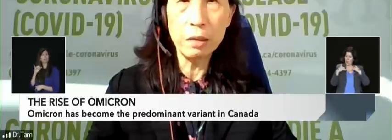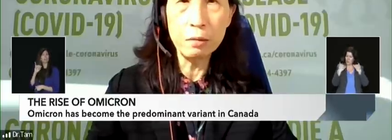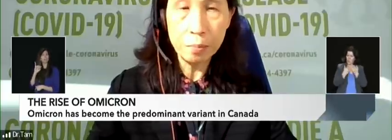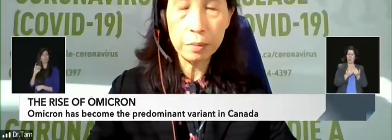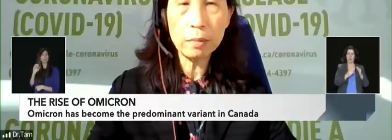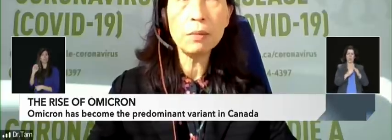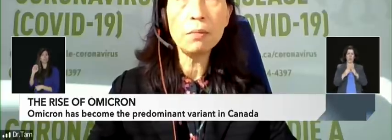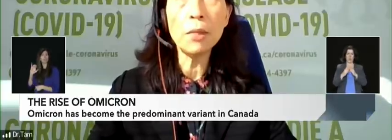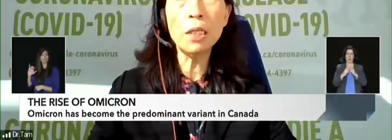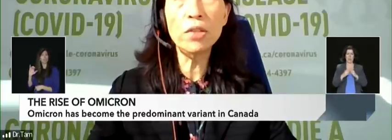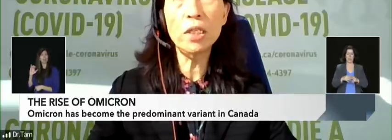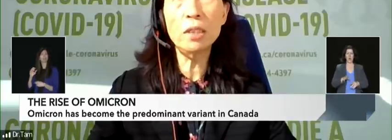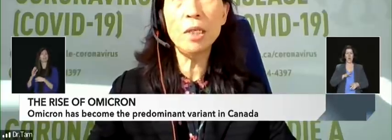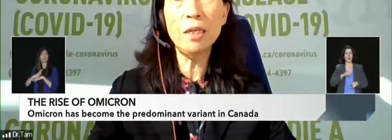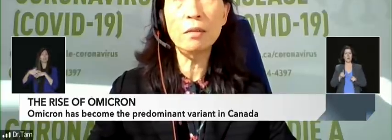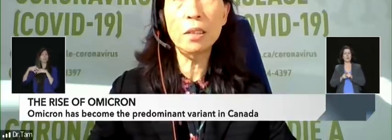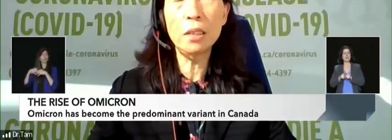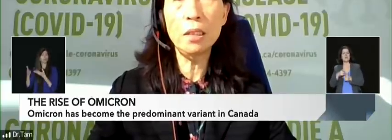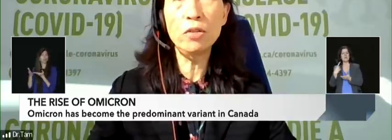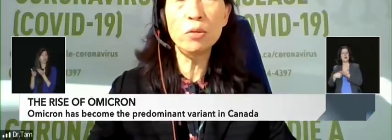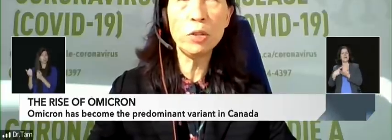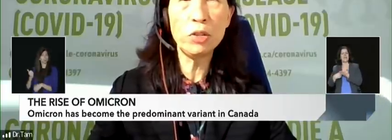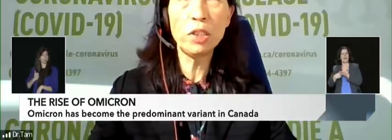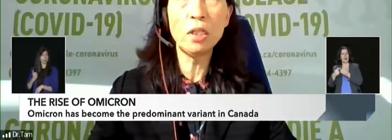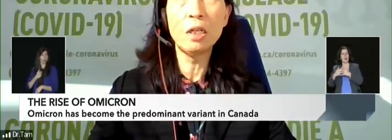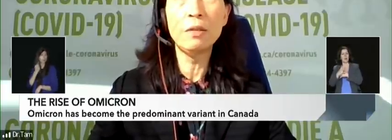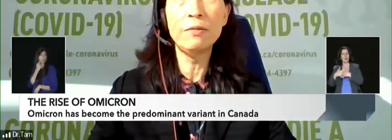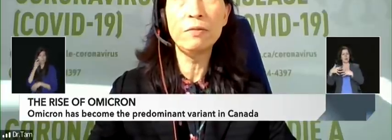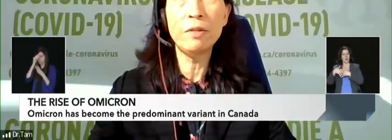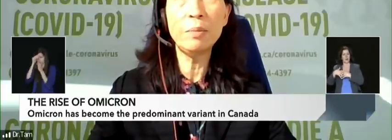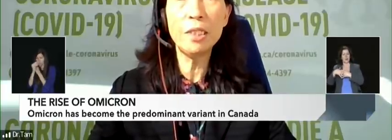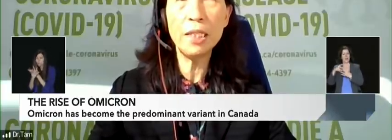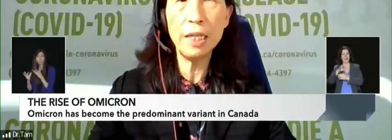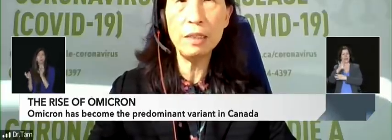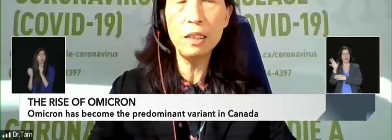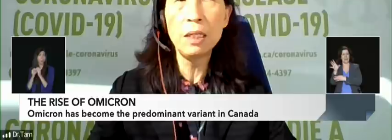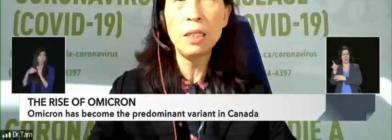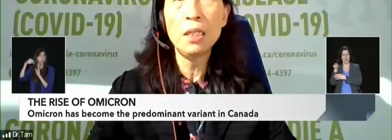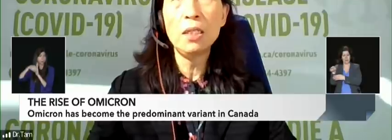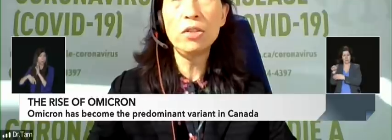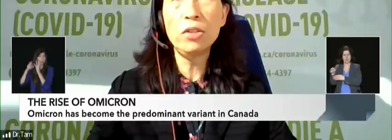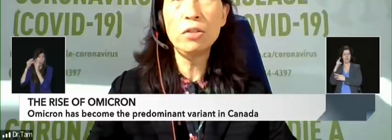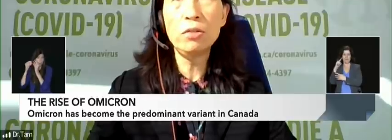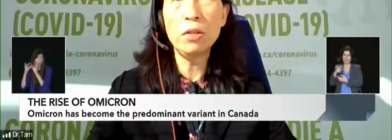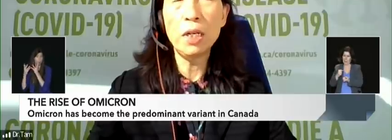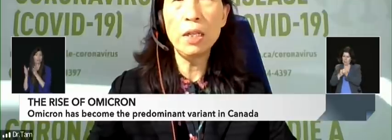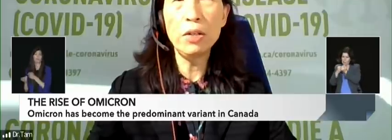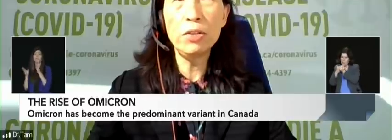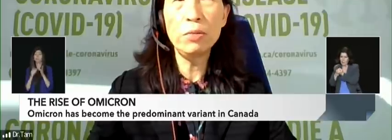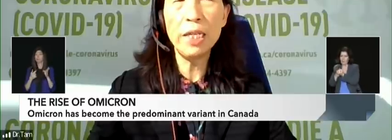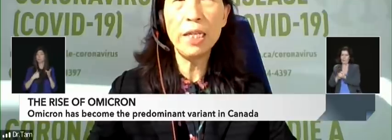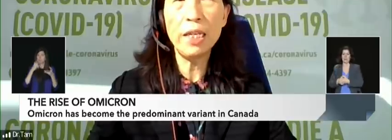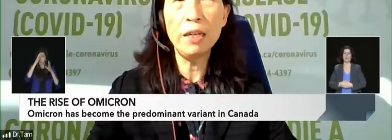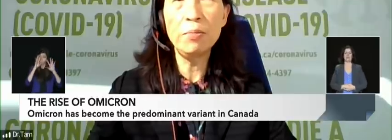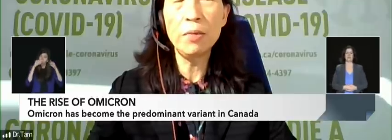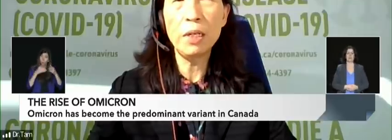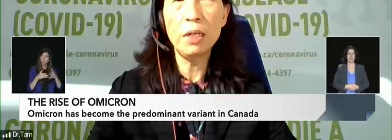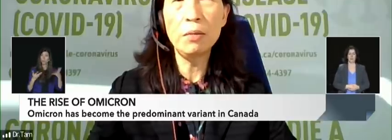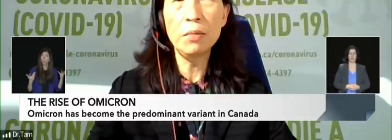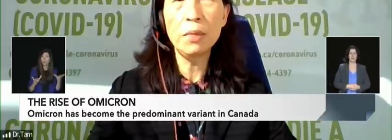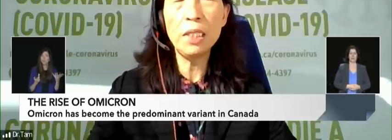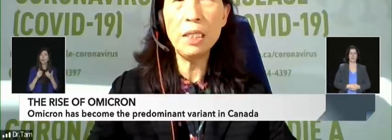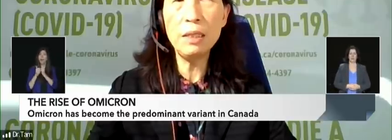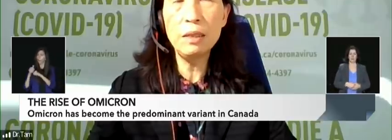We're also concerned about the distribution of rapid tests to those who may